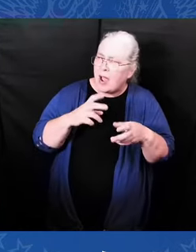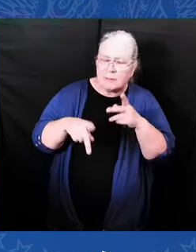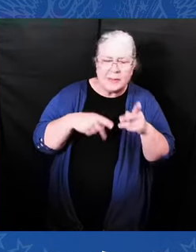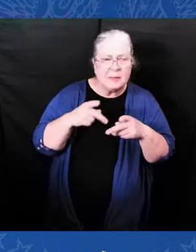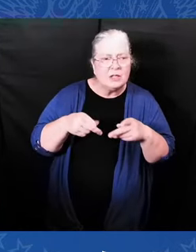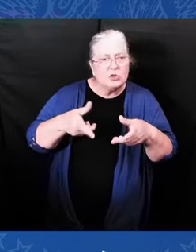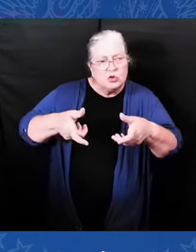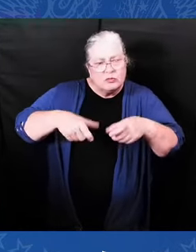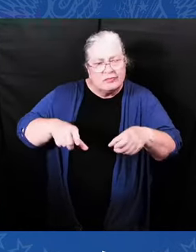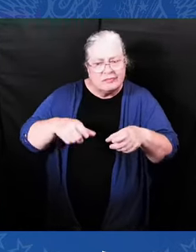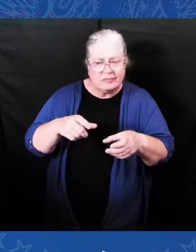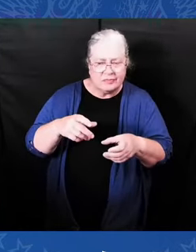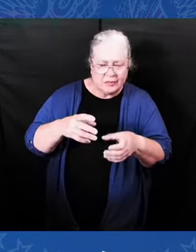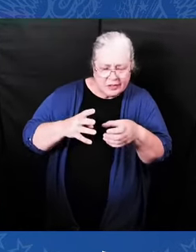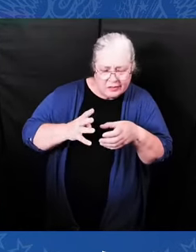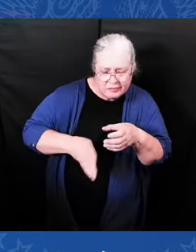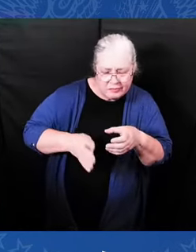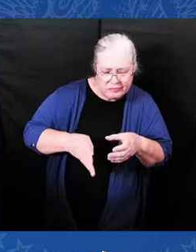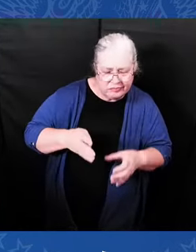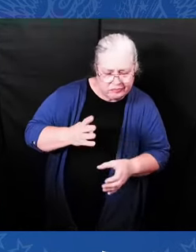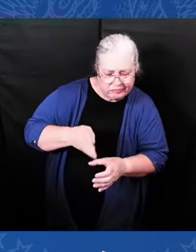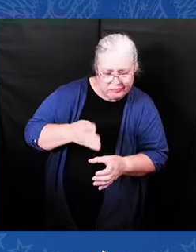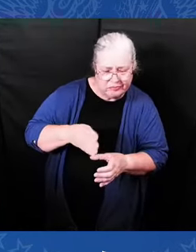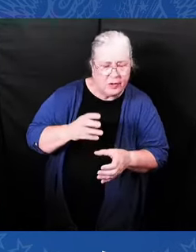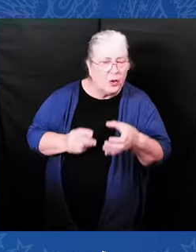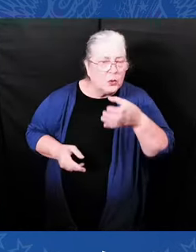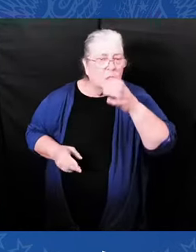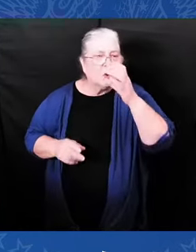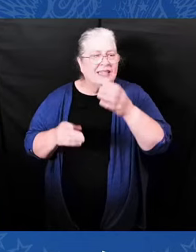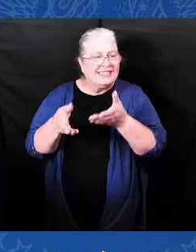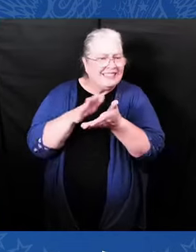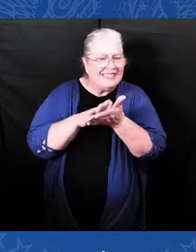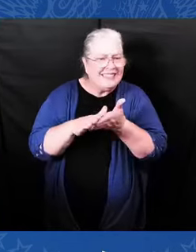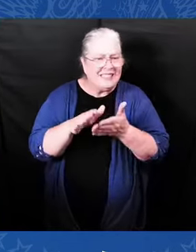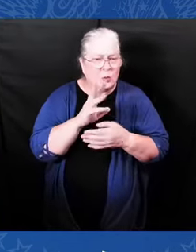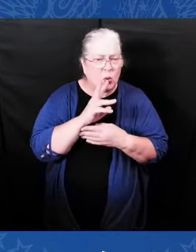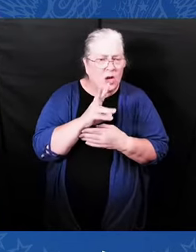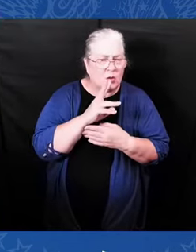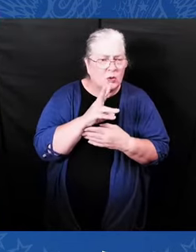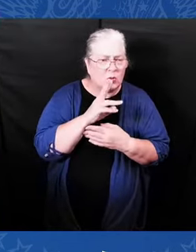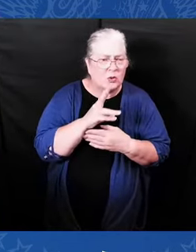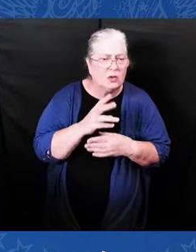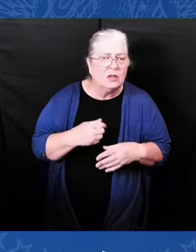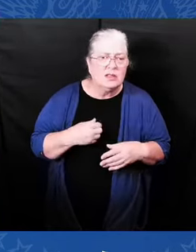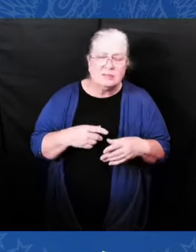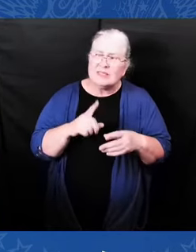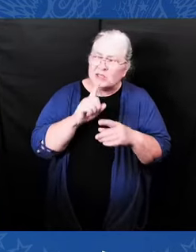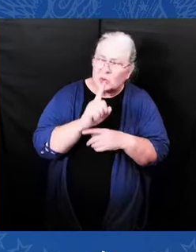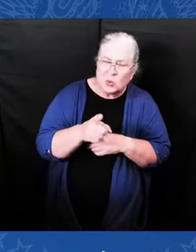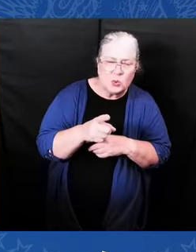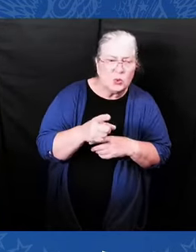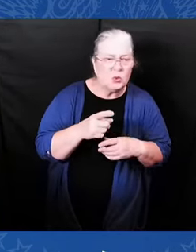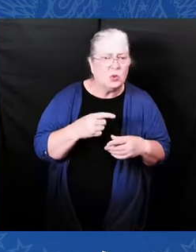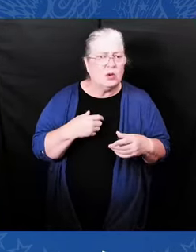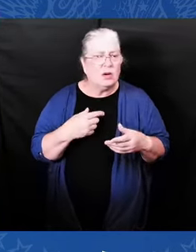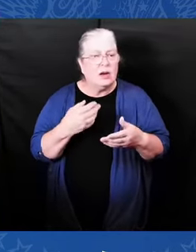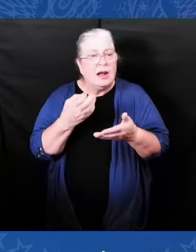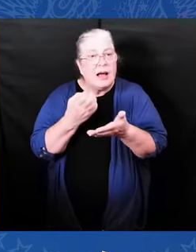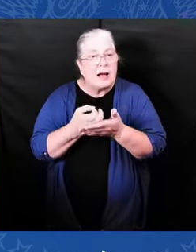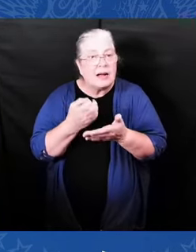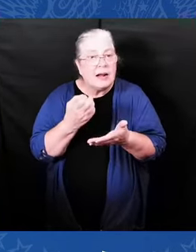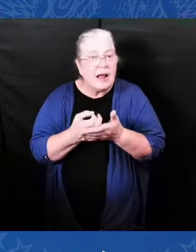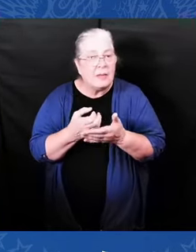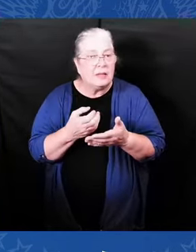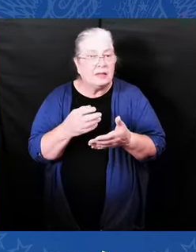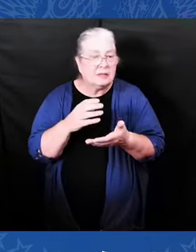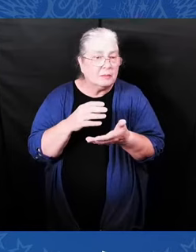providing communities with a sense of dignity. My dad used to have an expression, he'd say, Joey — and I swear to God, is what he'd say — he'd say, Joey,